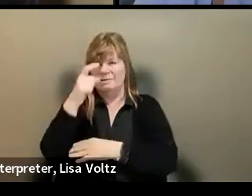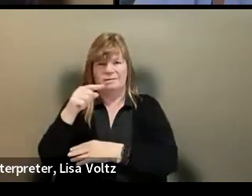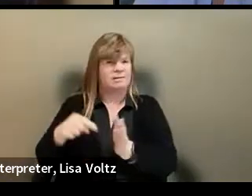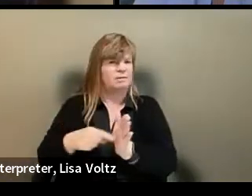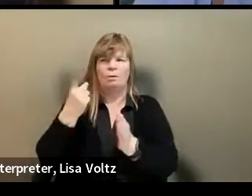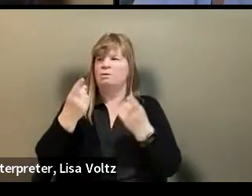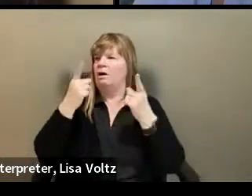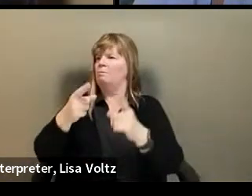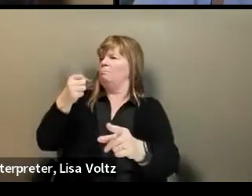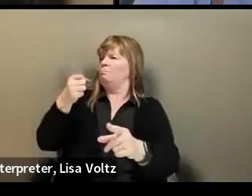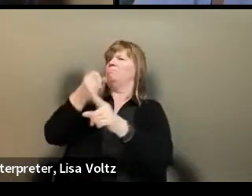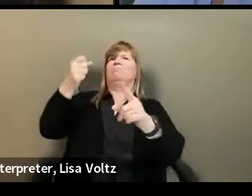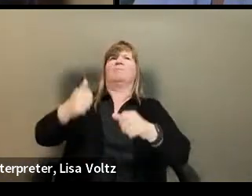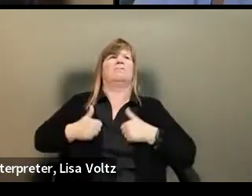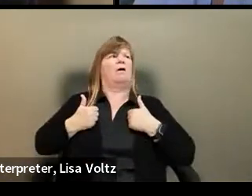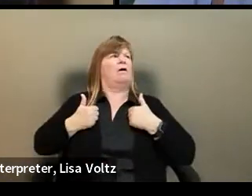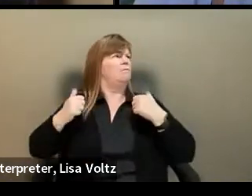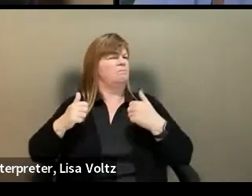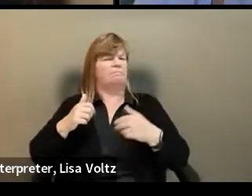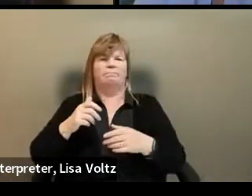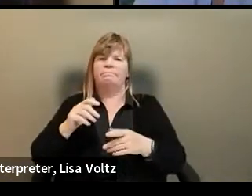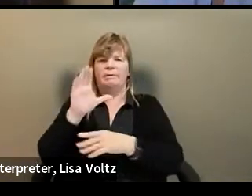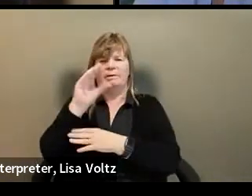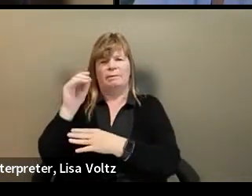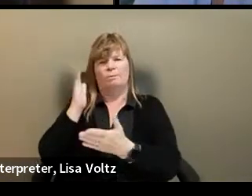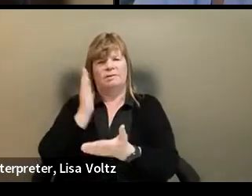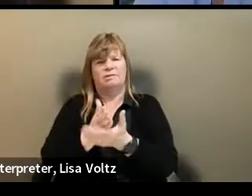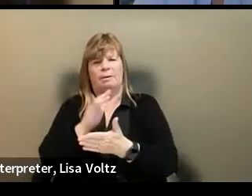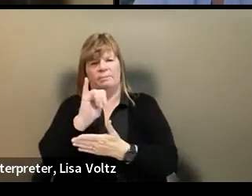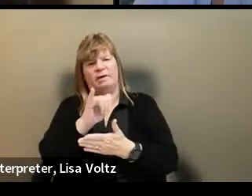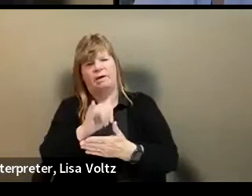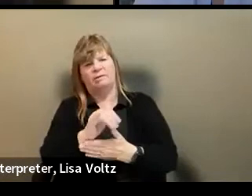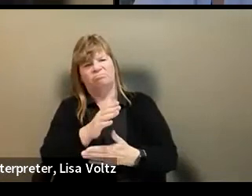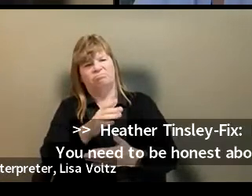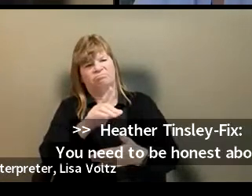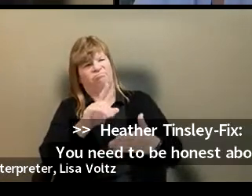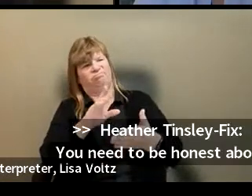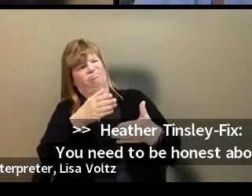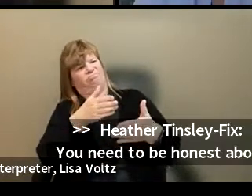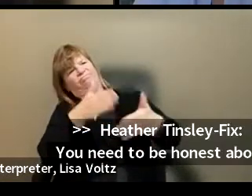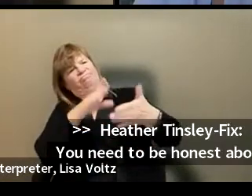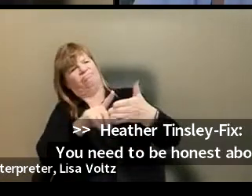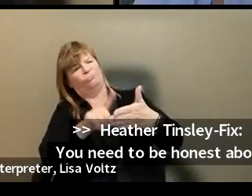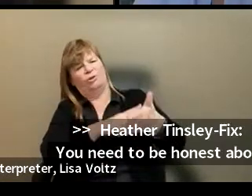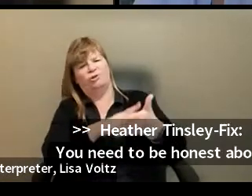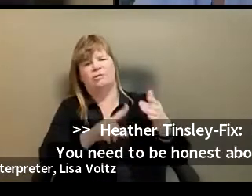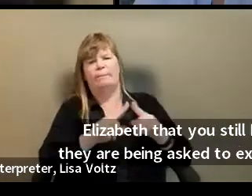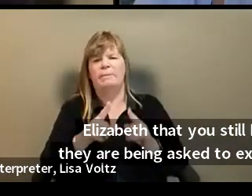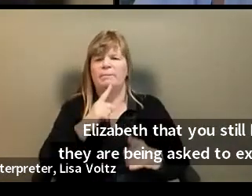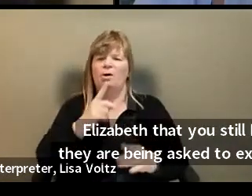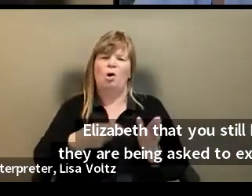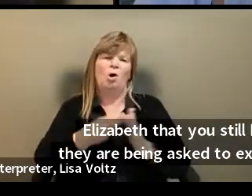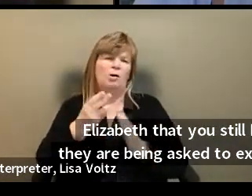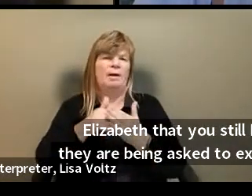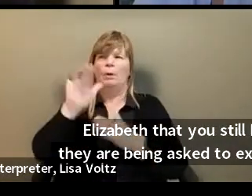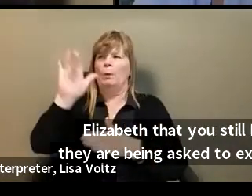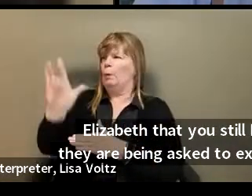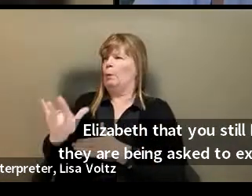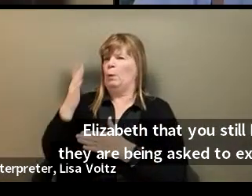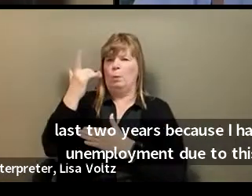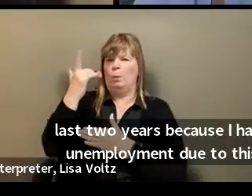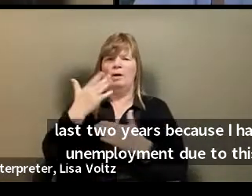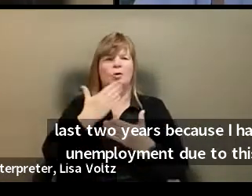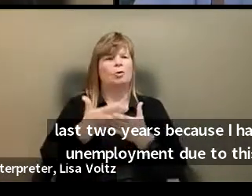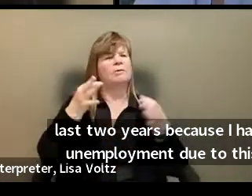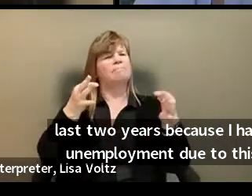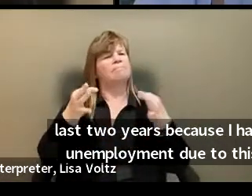in a lifetime situation that employers would sort of lose that old prejudice. But I think being honest about the gap and having a really good narrative to frame it in